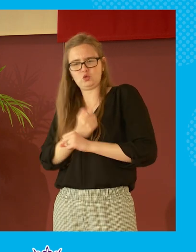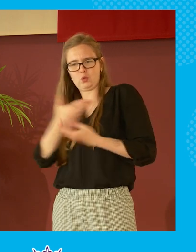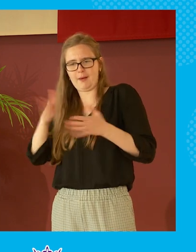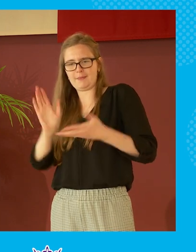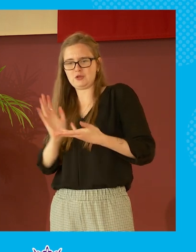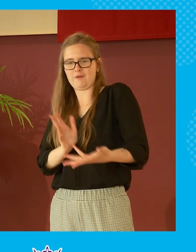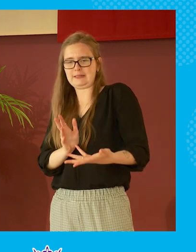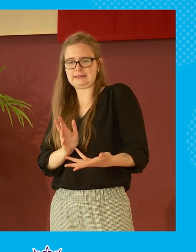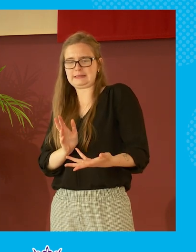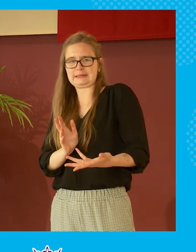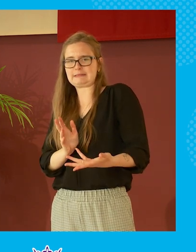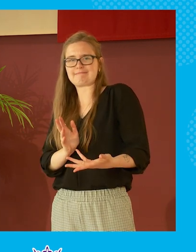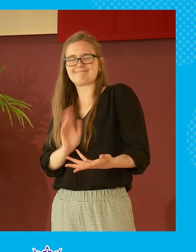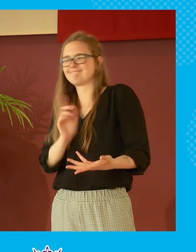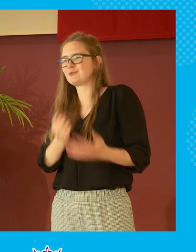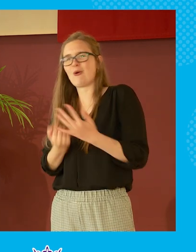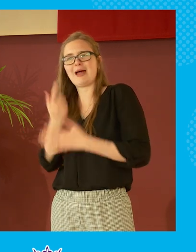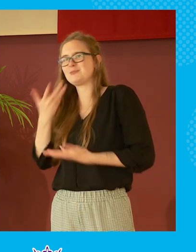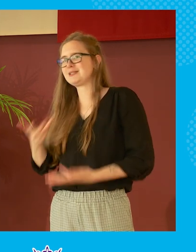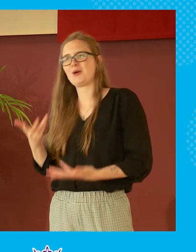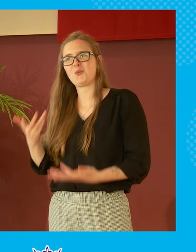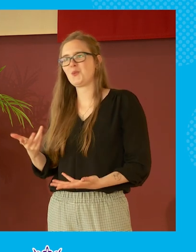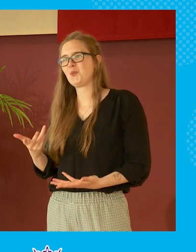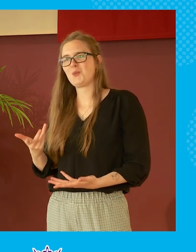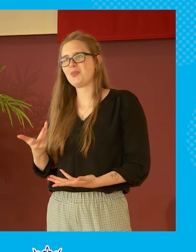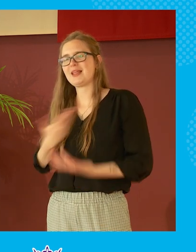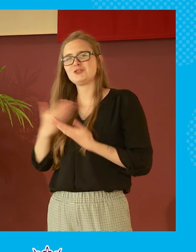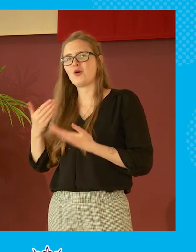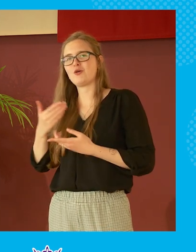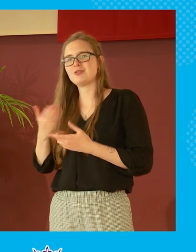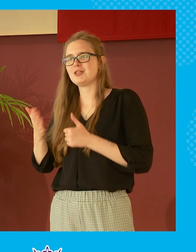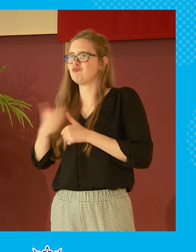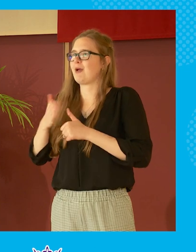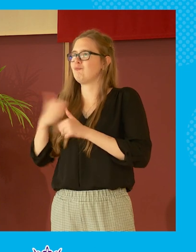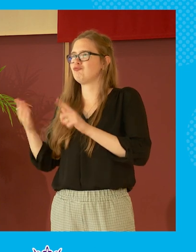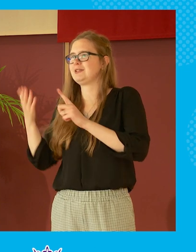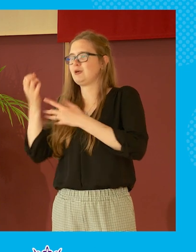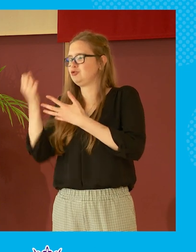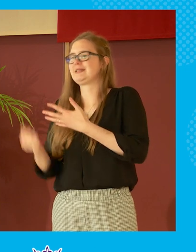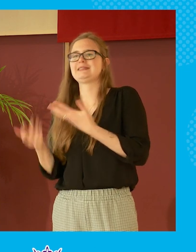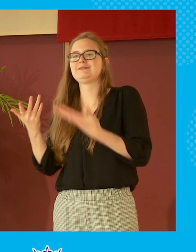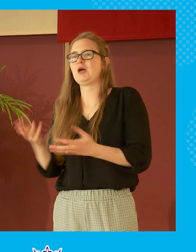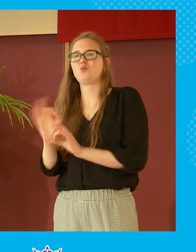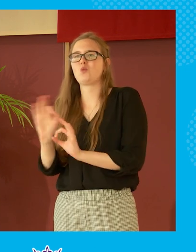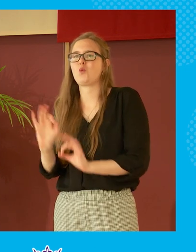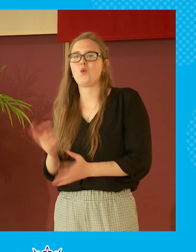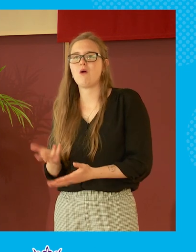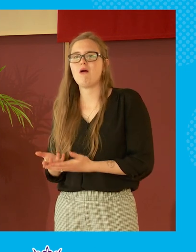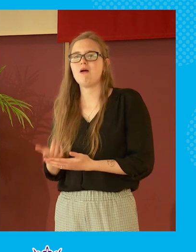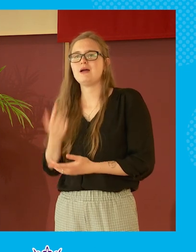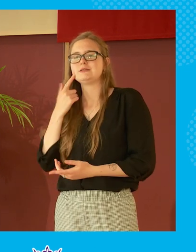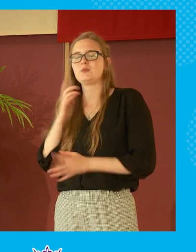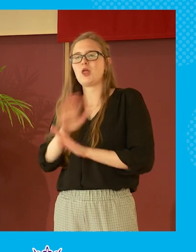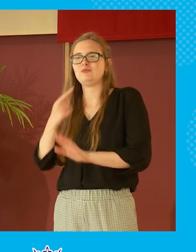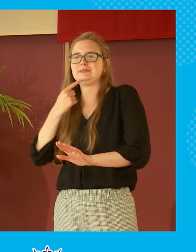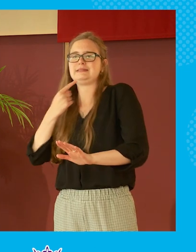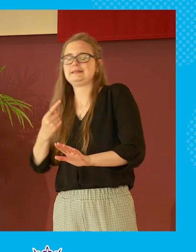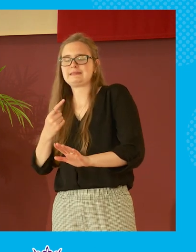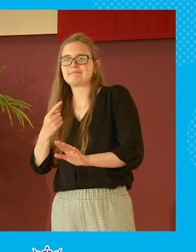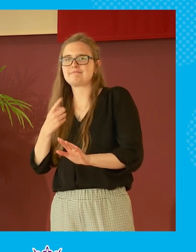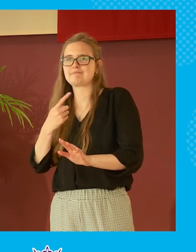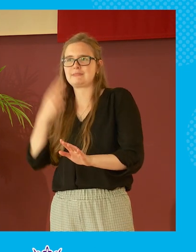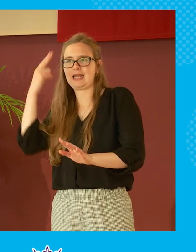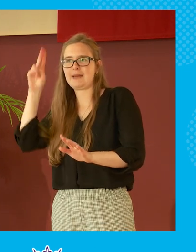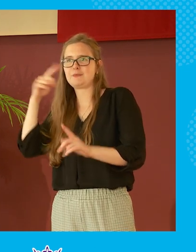i'm no longer convinced that is the primary objective of some and i think one without naming names one can look